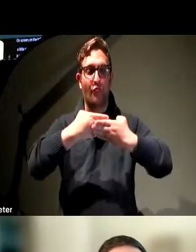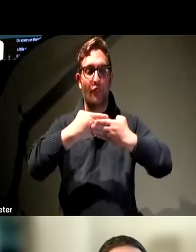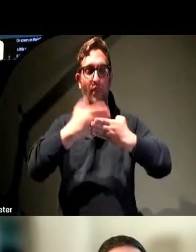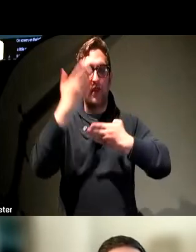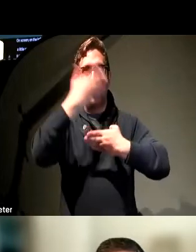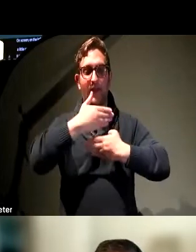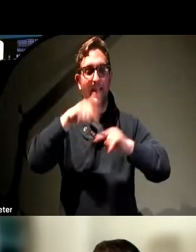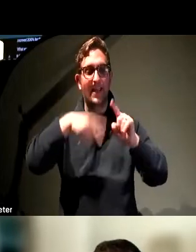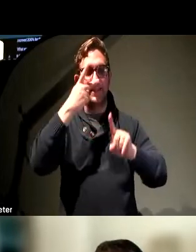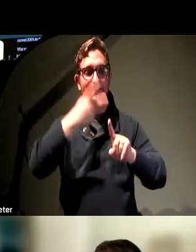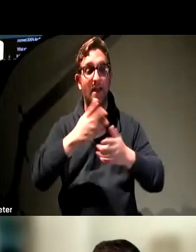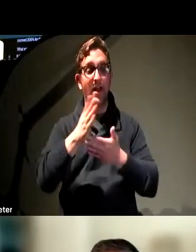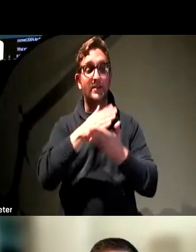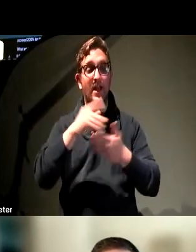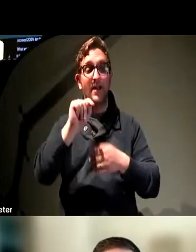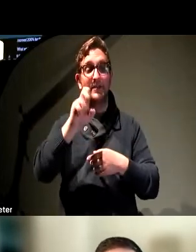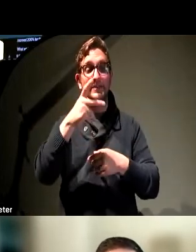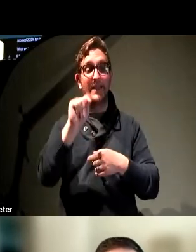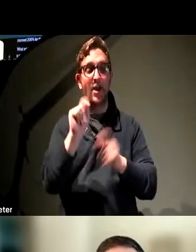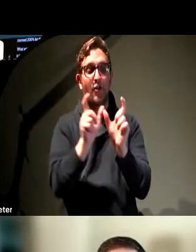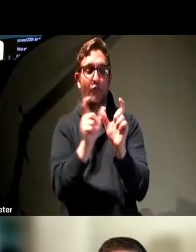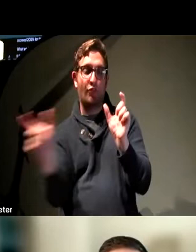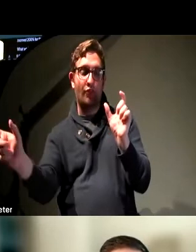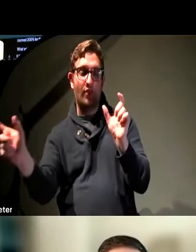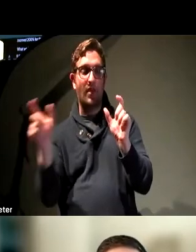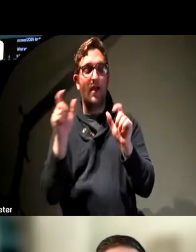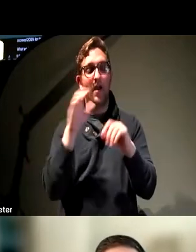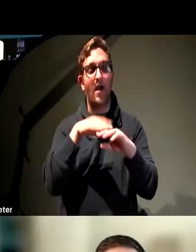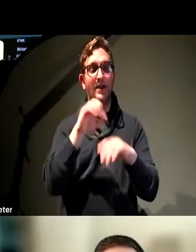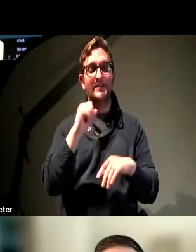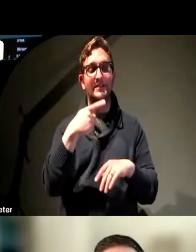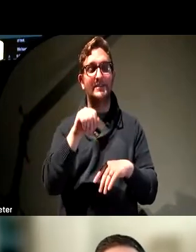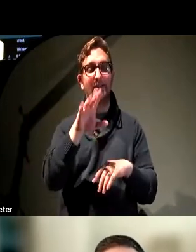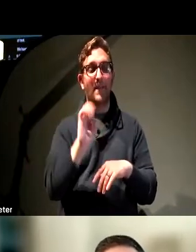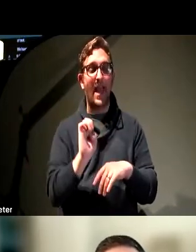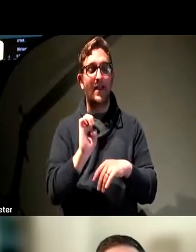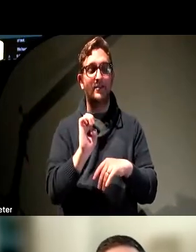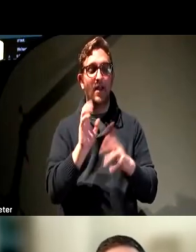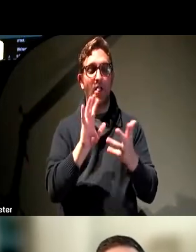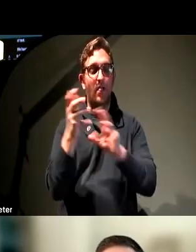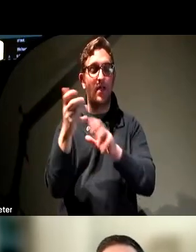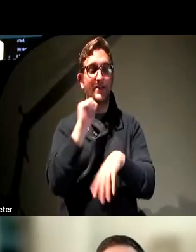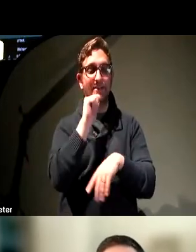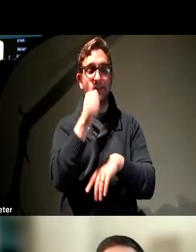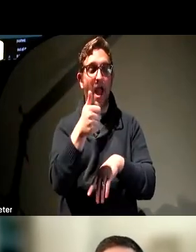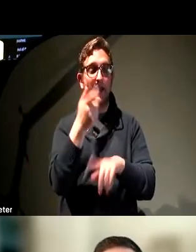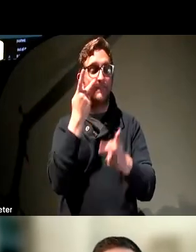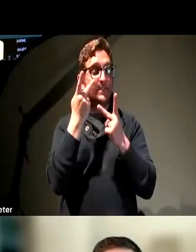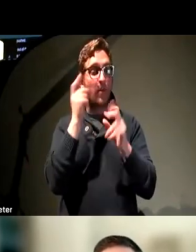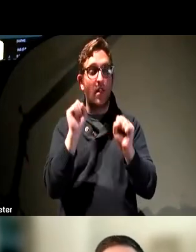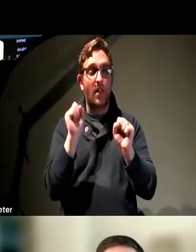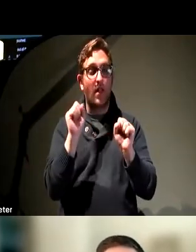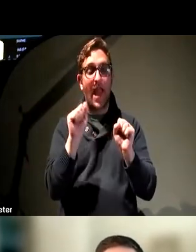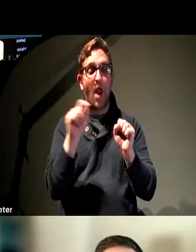text that has been pushed out of the space that was allocated for it on the page. So it's not even visible. It's